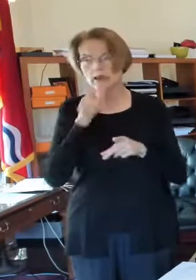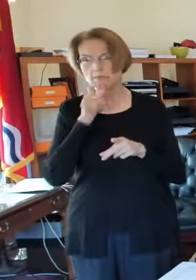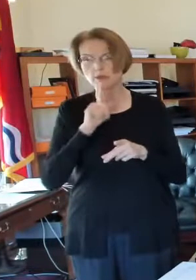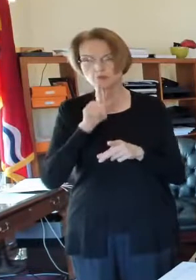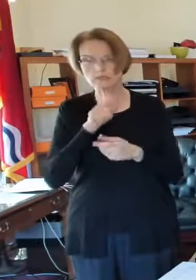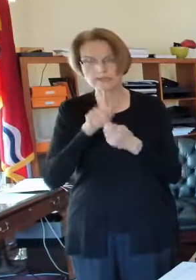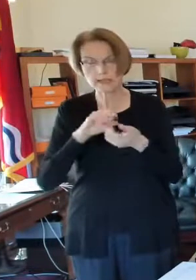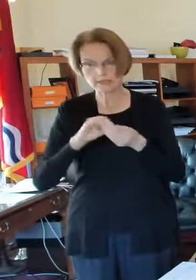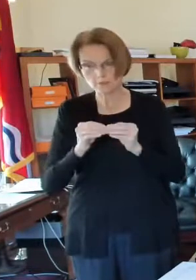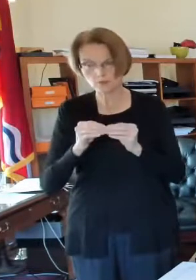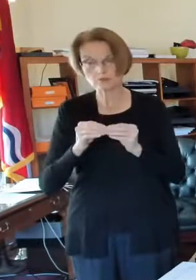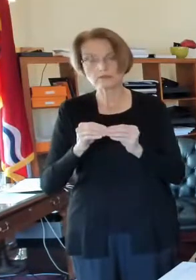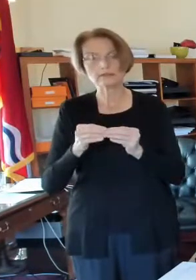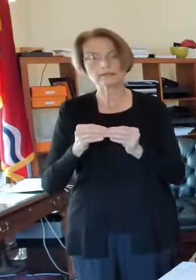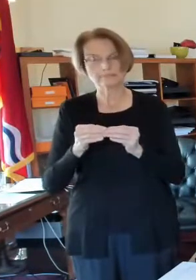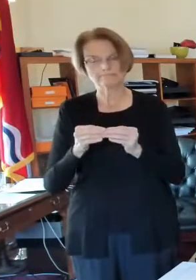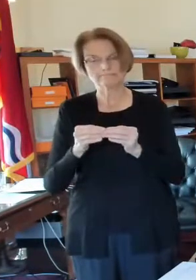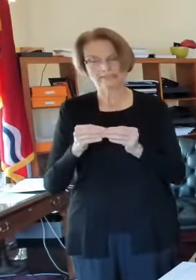that were downtown